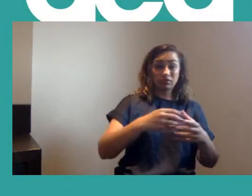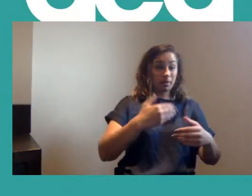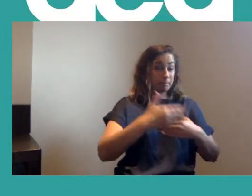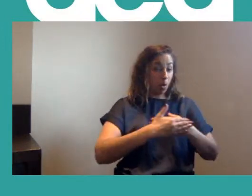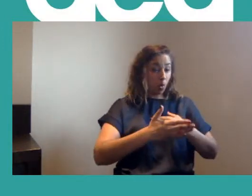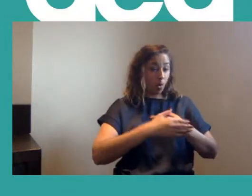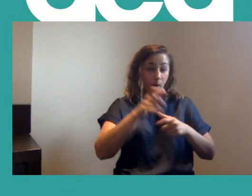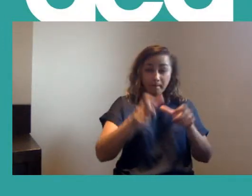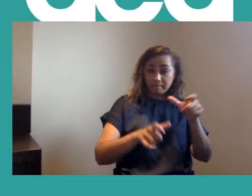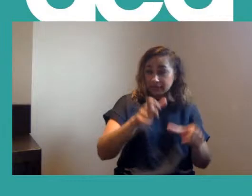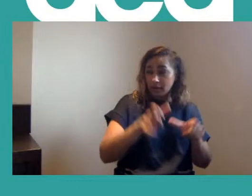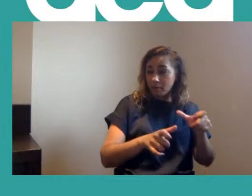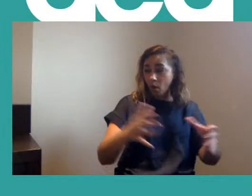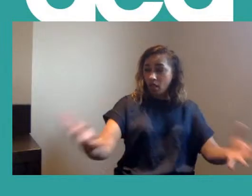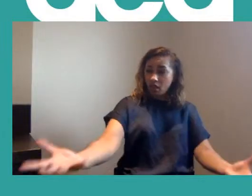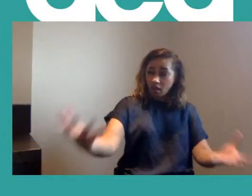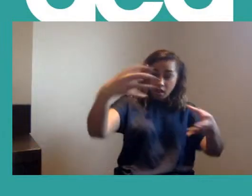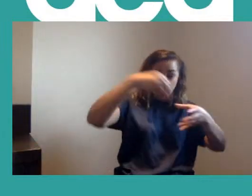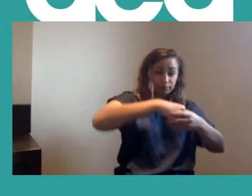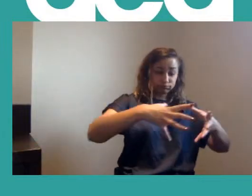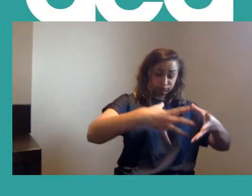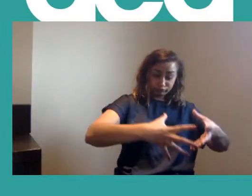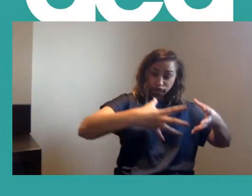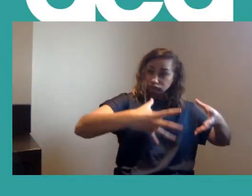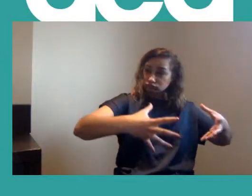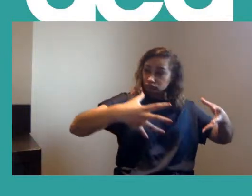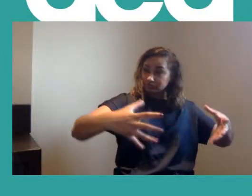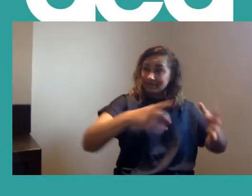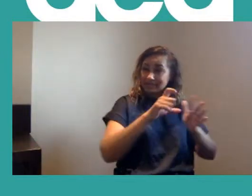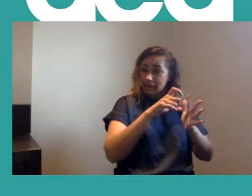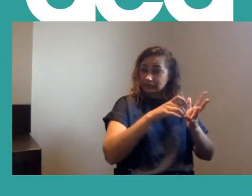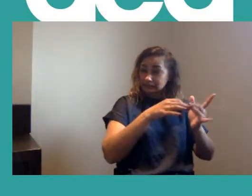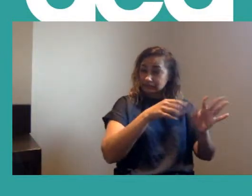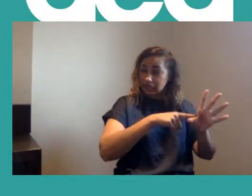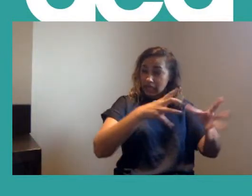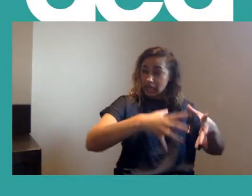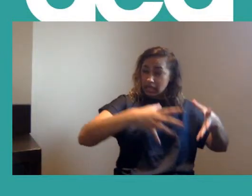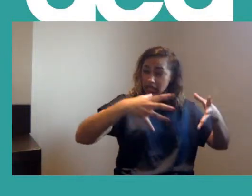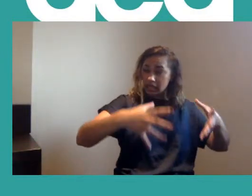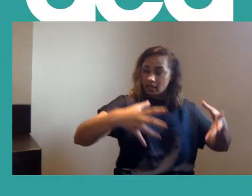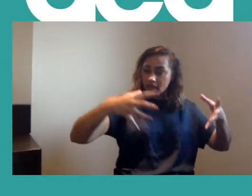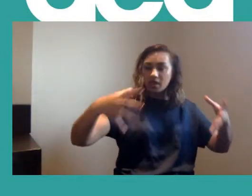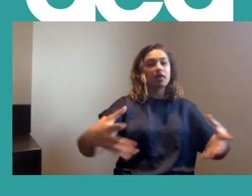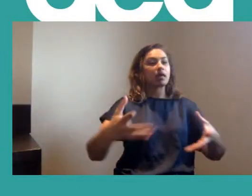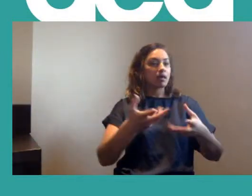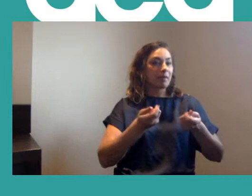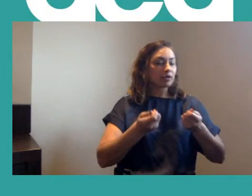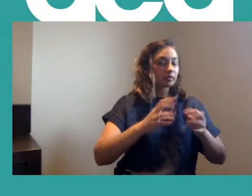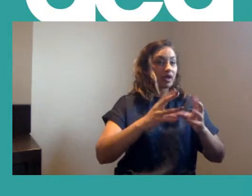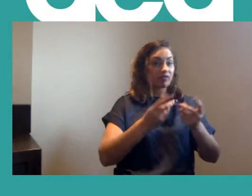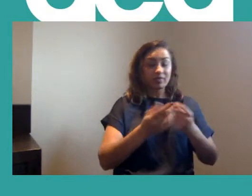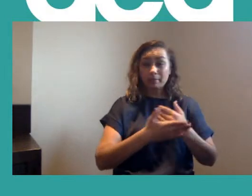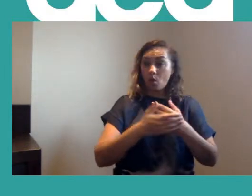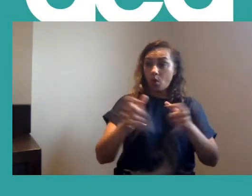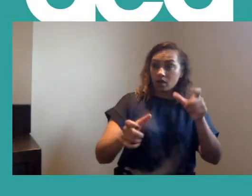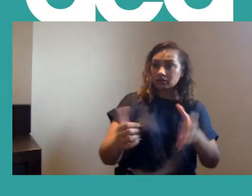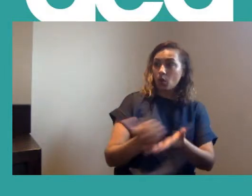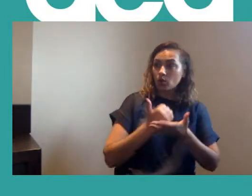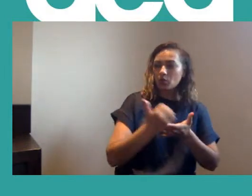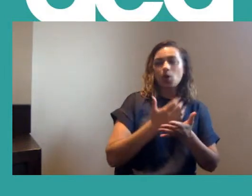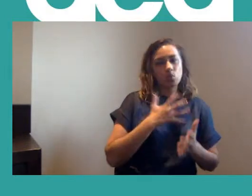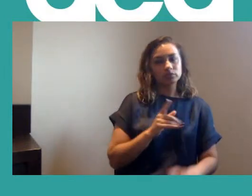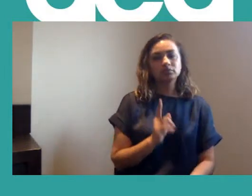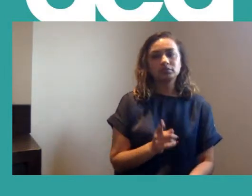we've got more people that we are bargaining on behalf of, and we can make stronger claims to management, because we've got more people to support us.